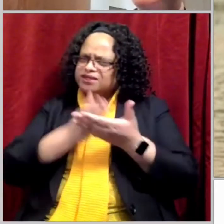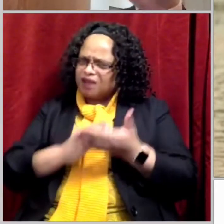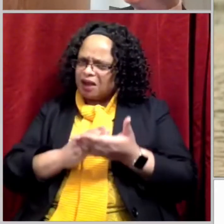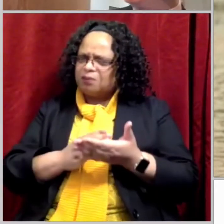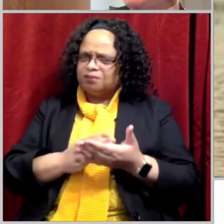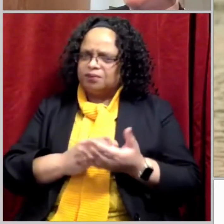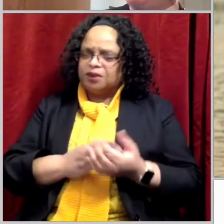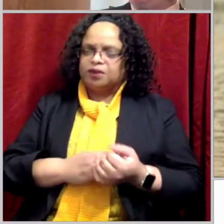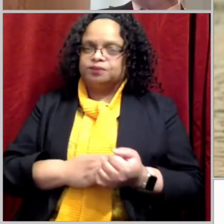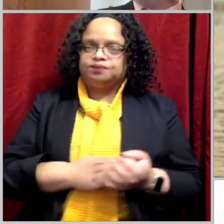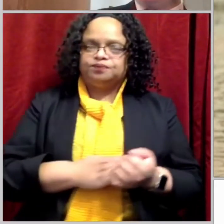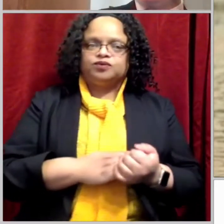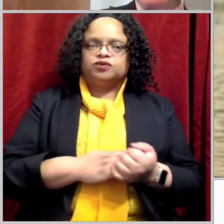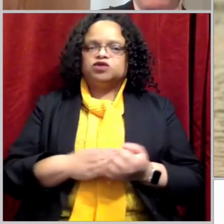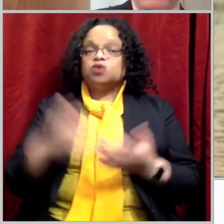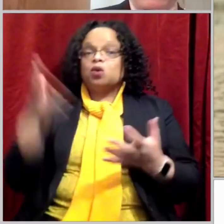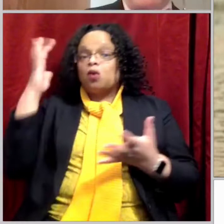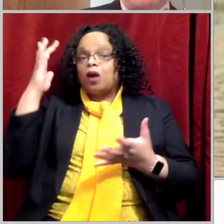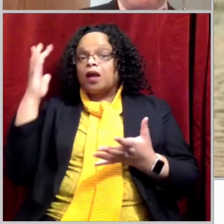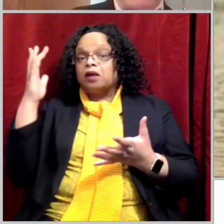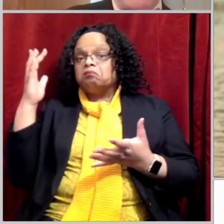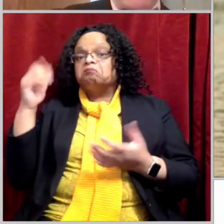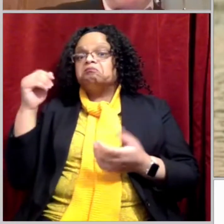led him to say these things?